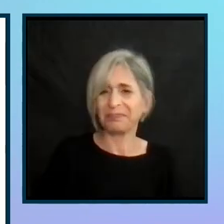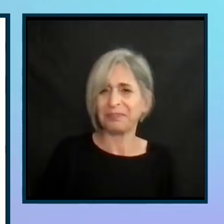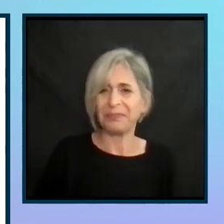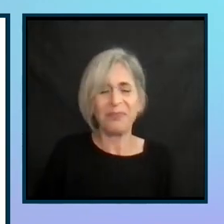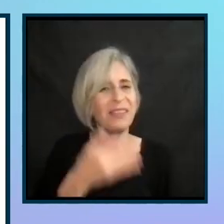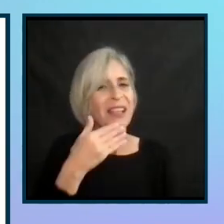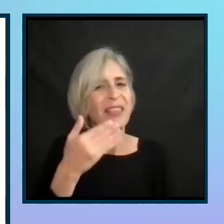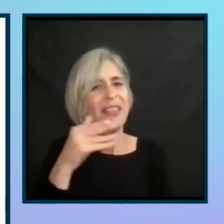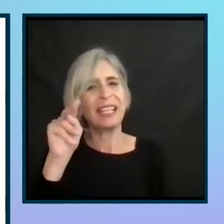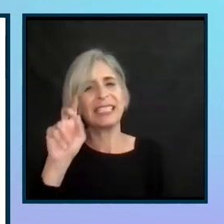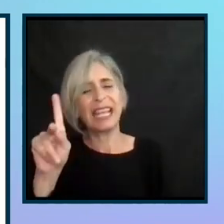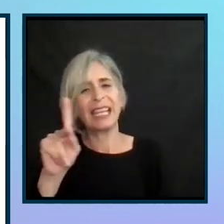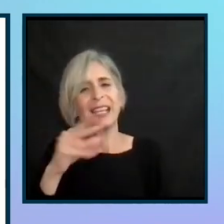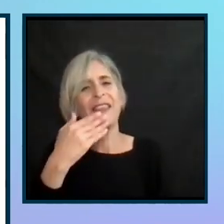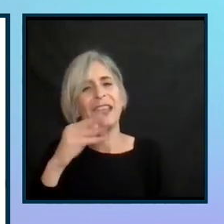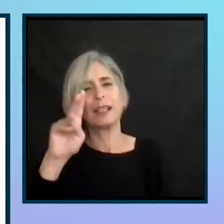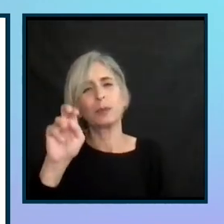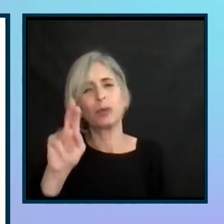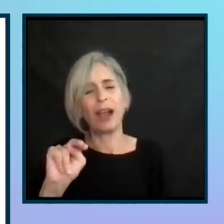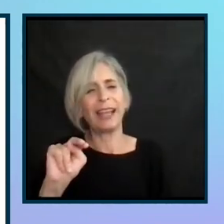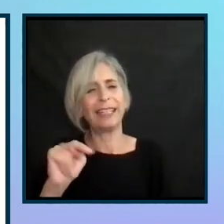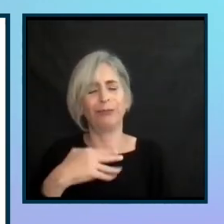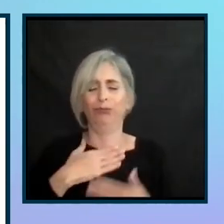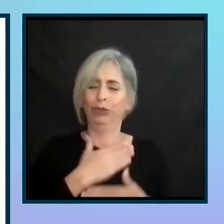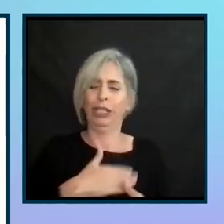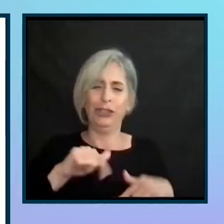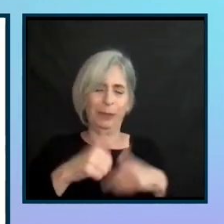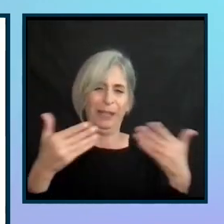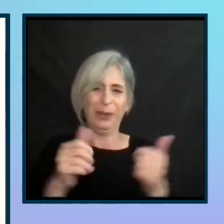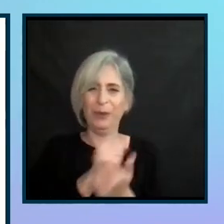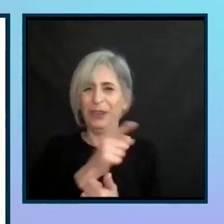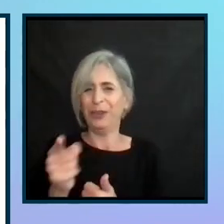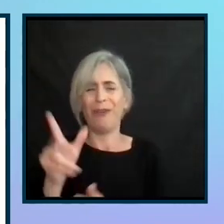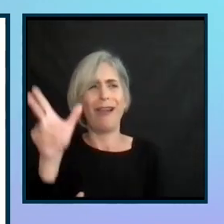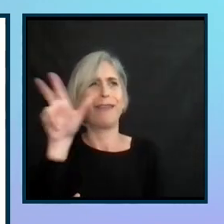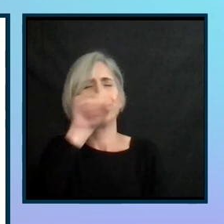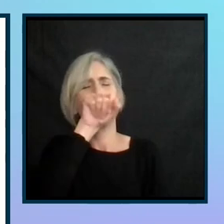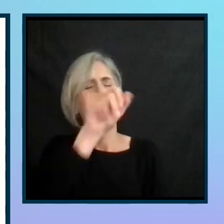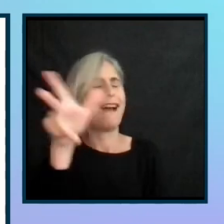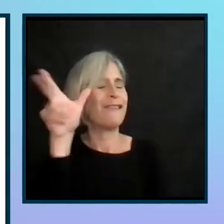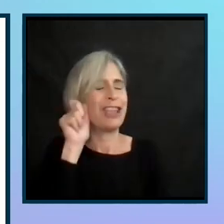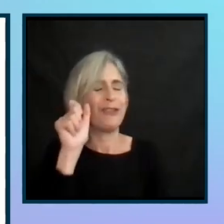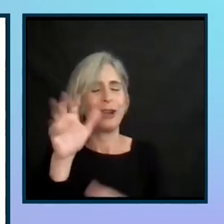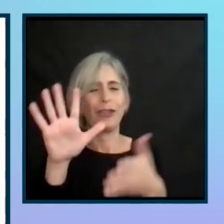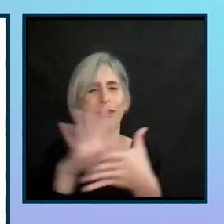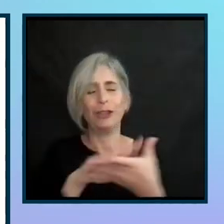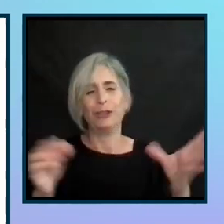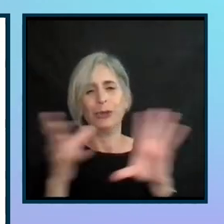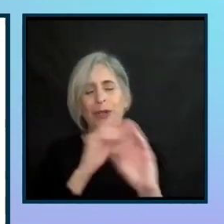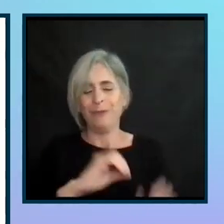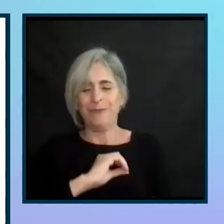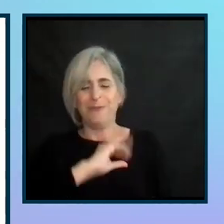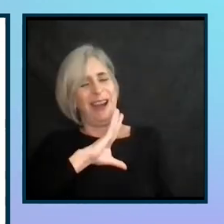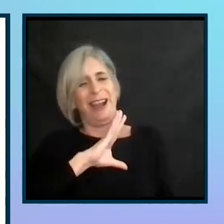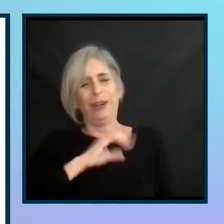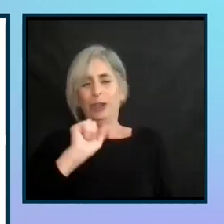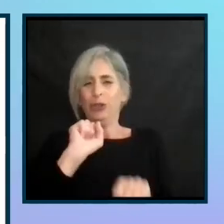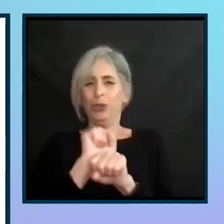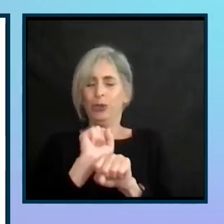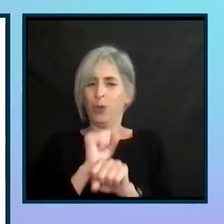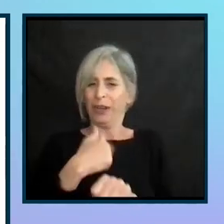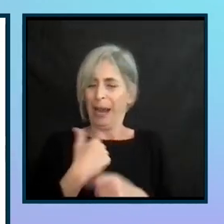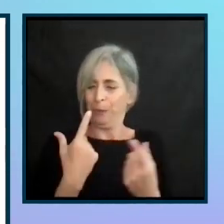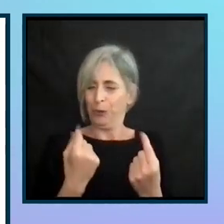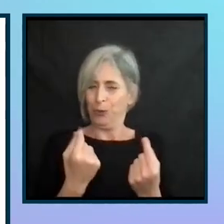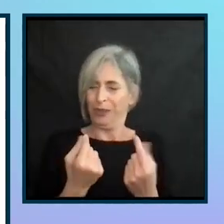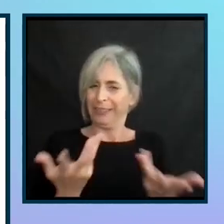Thanks, Nick and Brian. Yeah, it's really a pleasure to be here today. And I just, I love hearing those stories. Makes me super proud to do the work that I do. So I wanted to